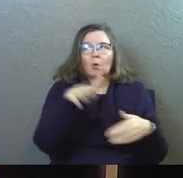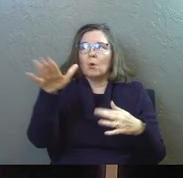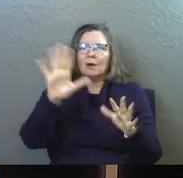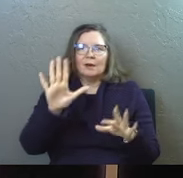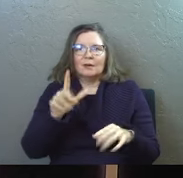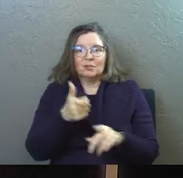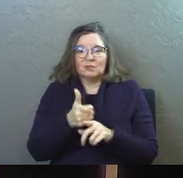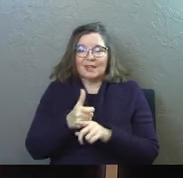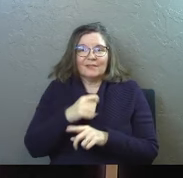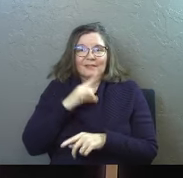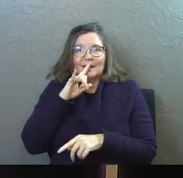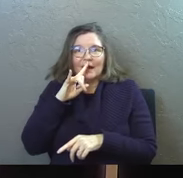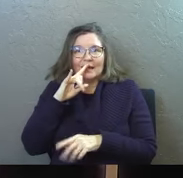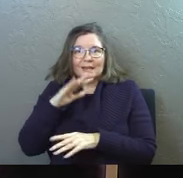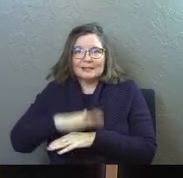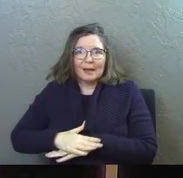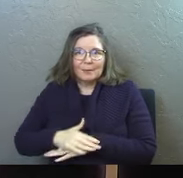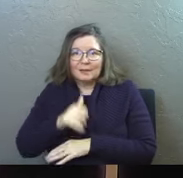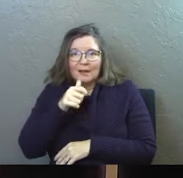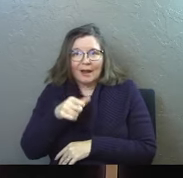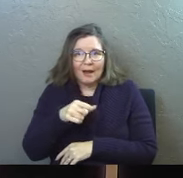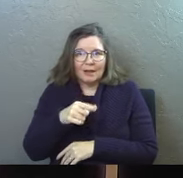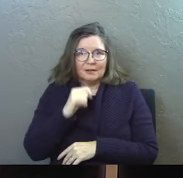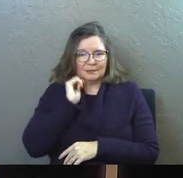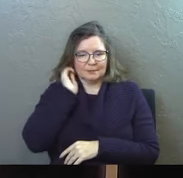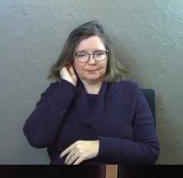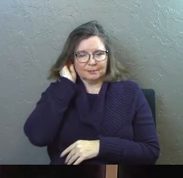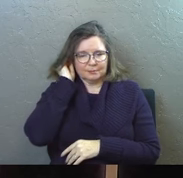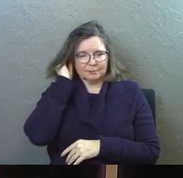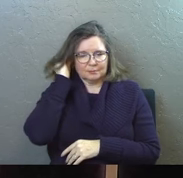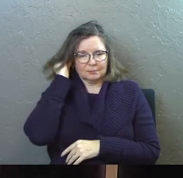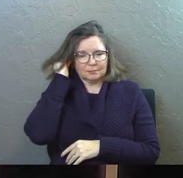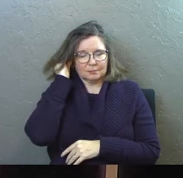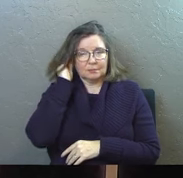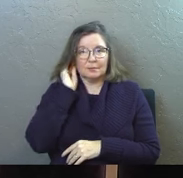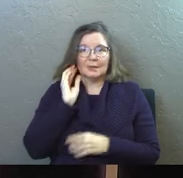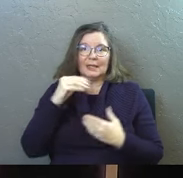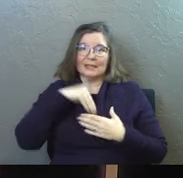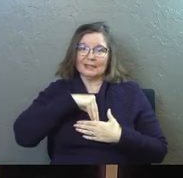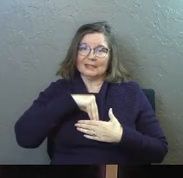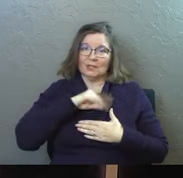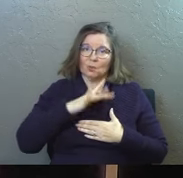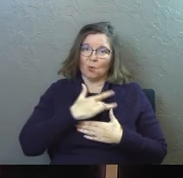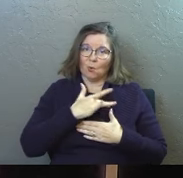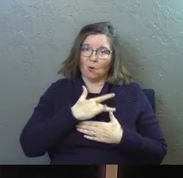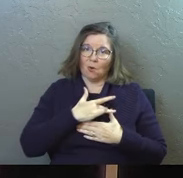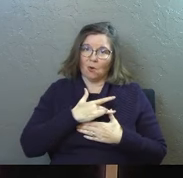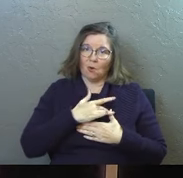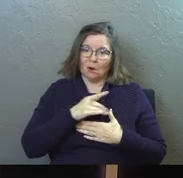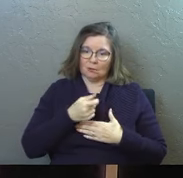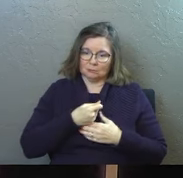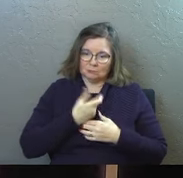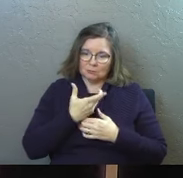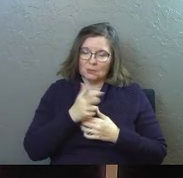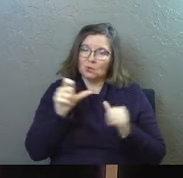you're not at the kid table it is in your mouth and is in your heart so that you can do it